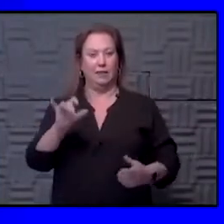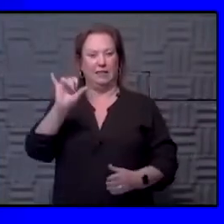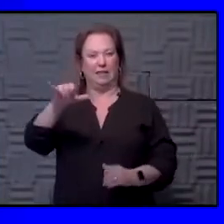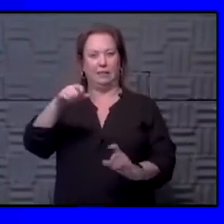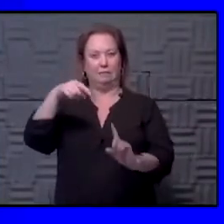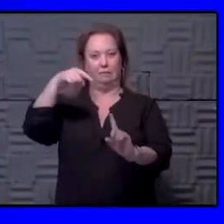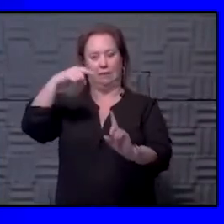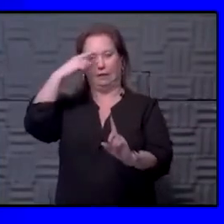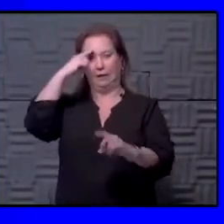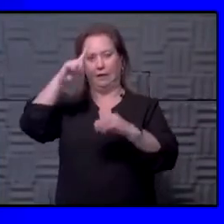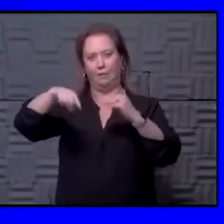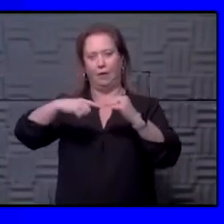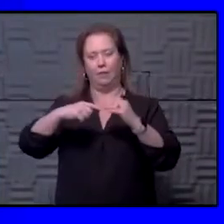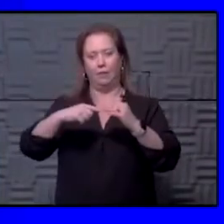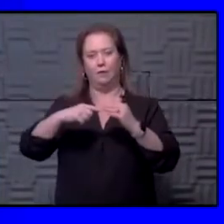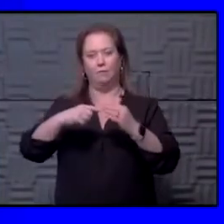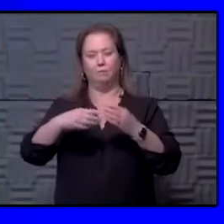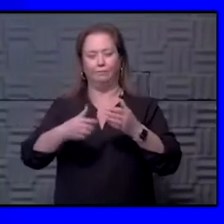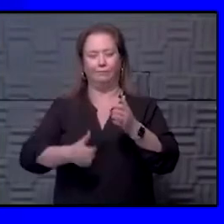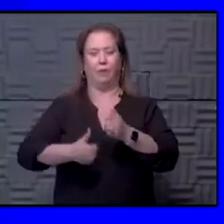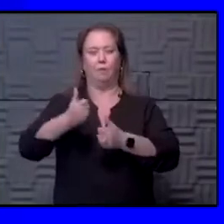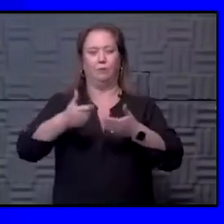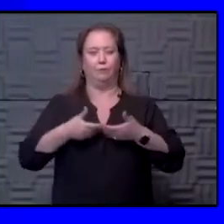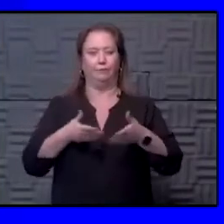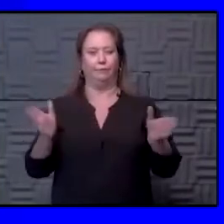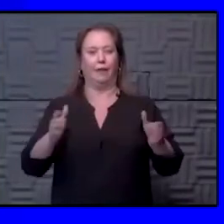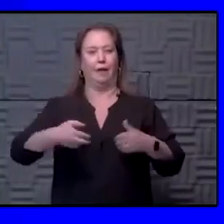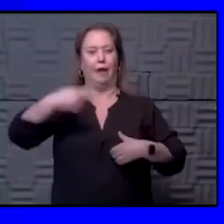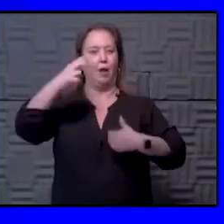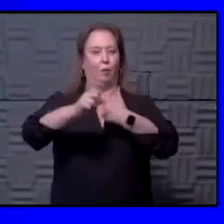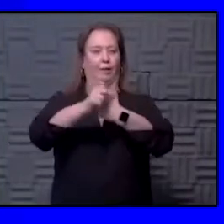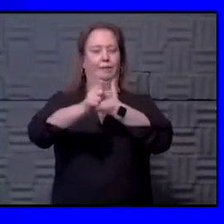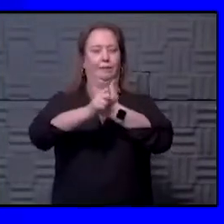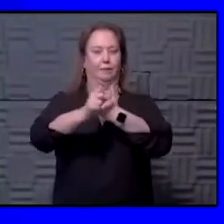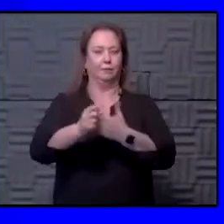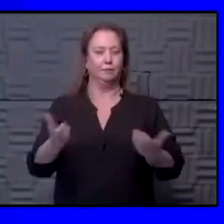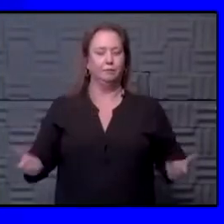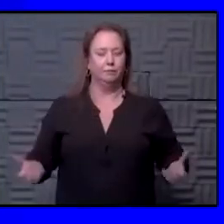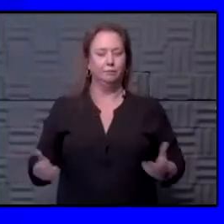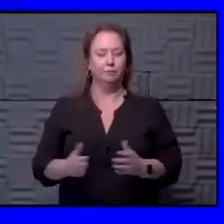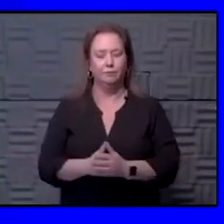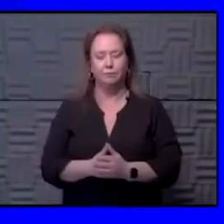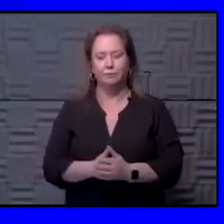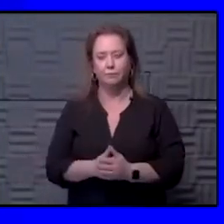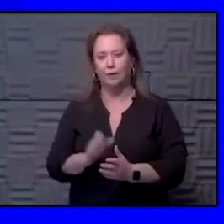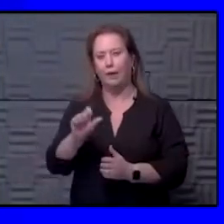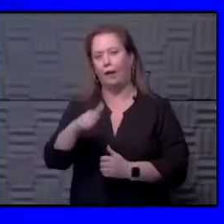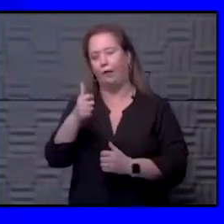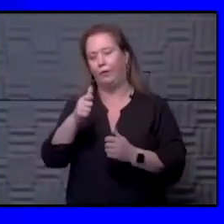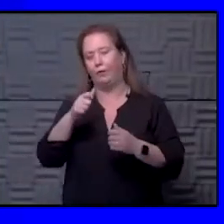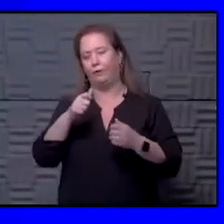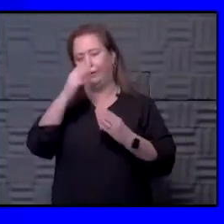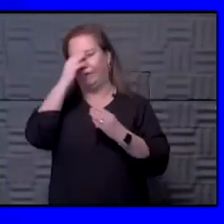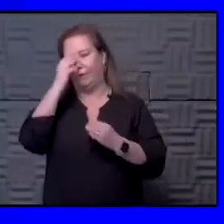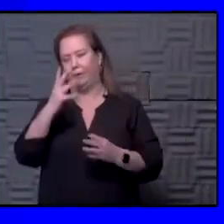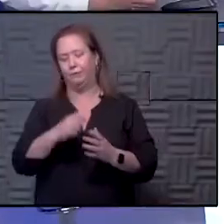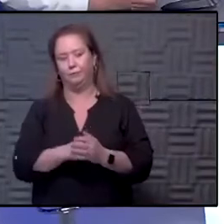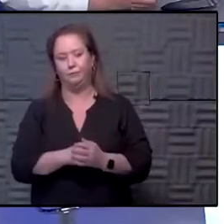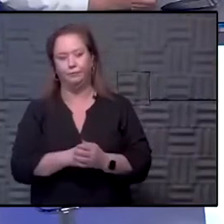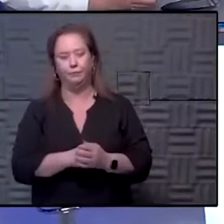to consider also, those most vulnerable populations, maybe they've been vaccinated at this point. That's just other other details to consider.